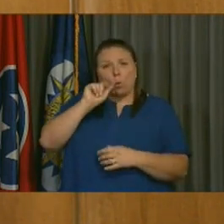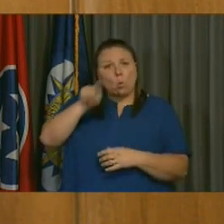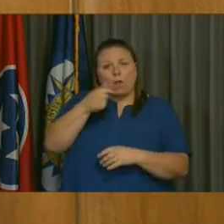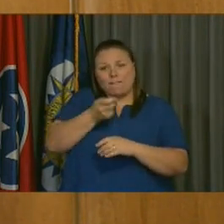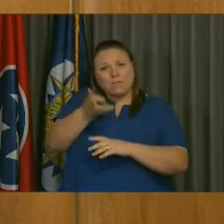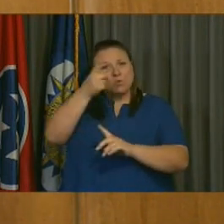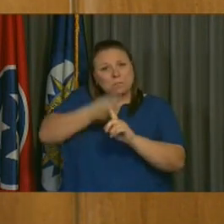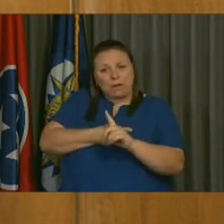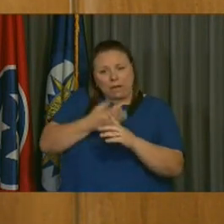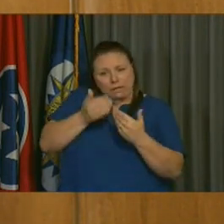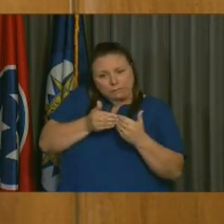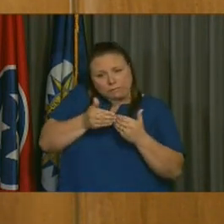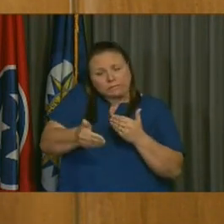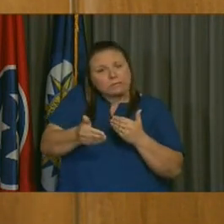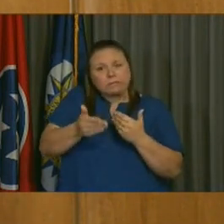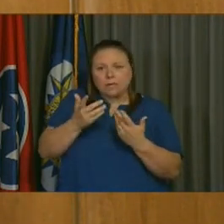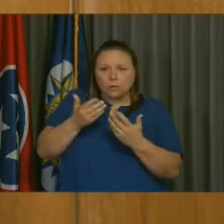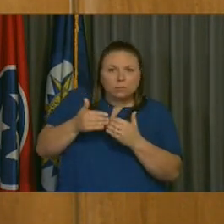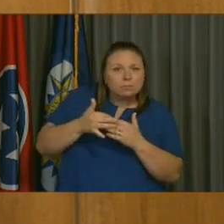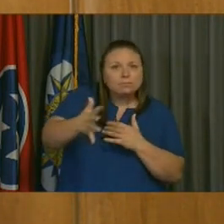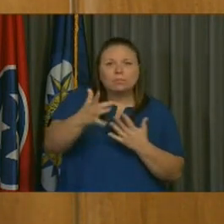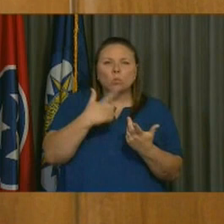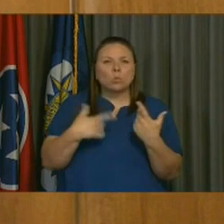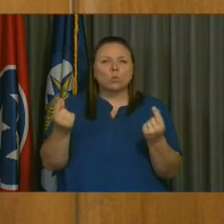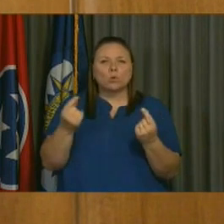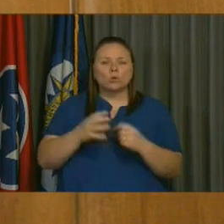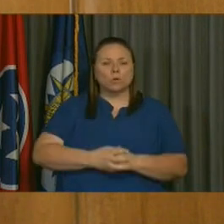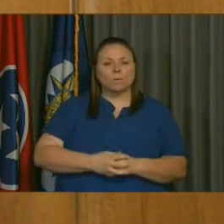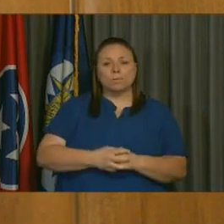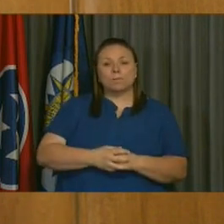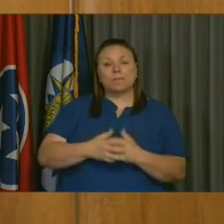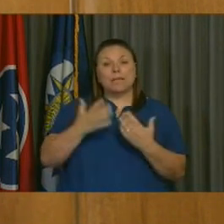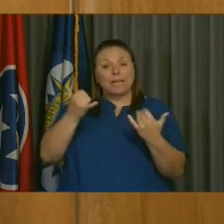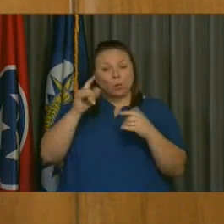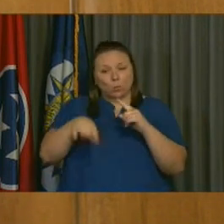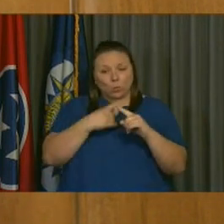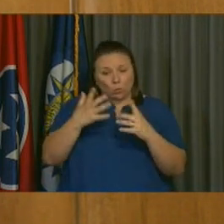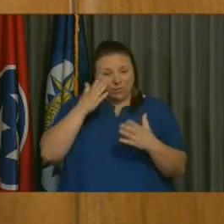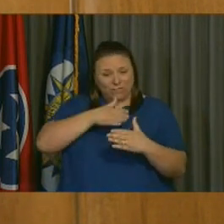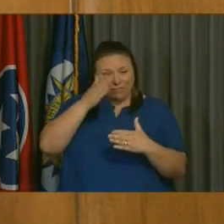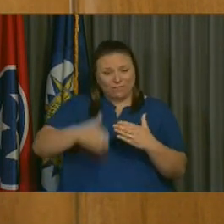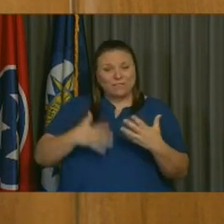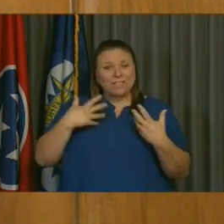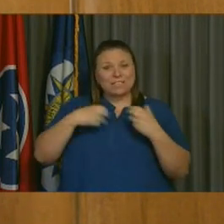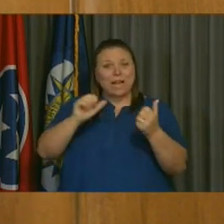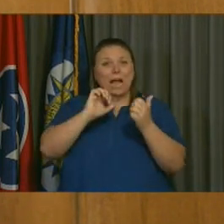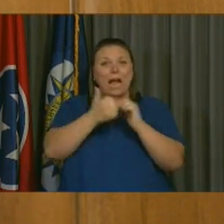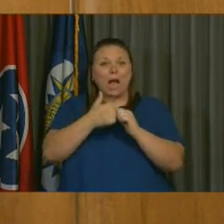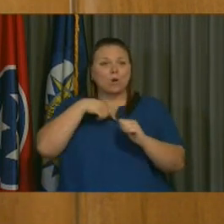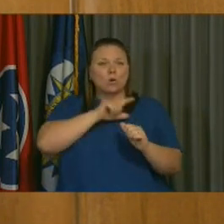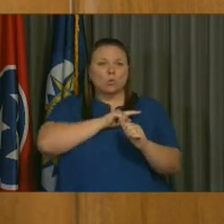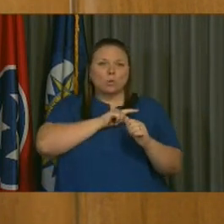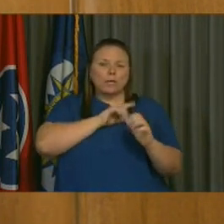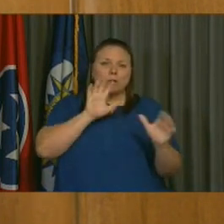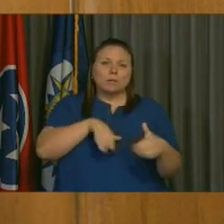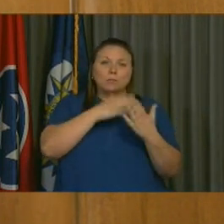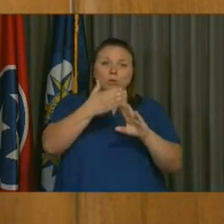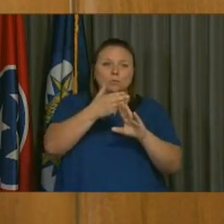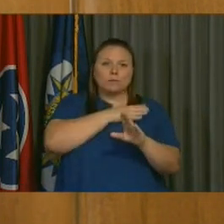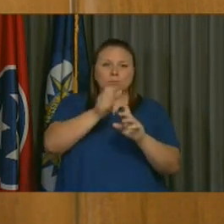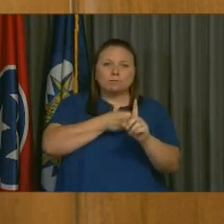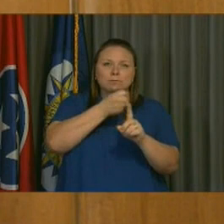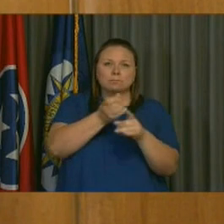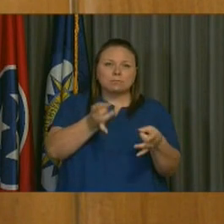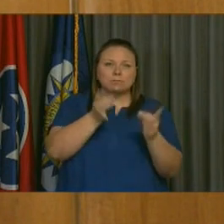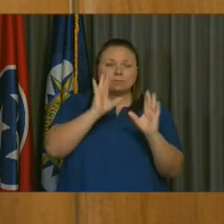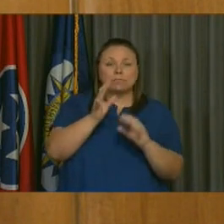Other questions on the other side. How can we implement countermeasures such as the reductions to our spending on operations and capital projects? When